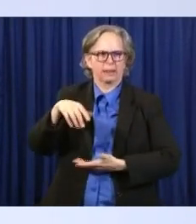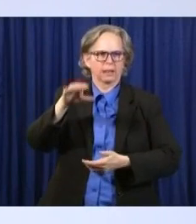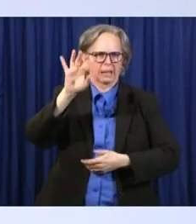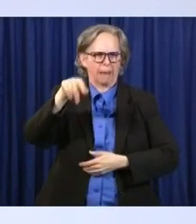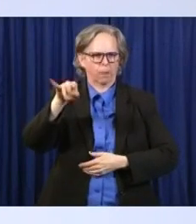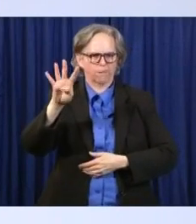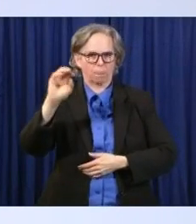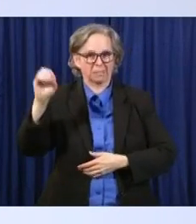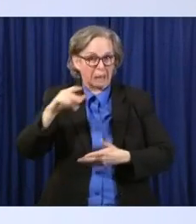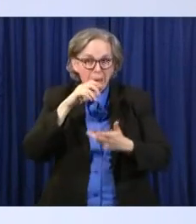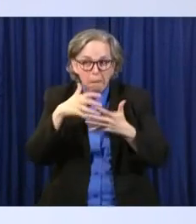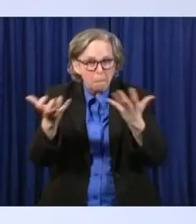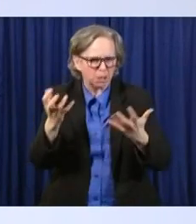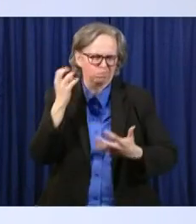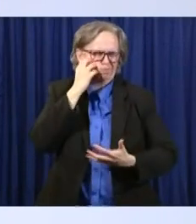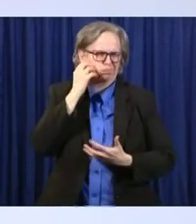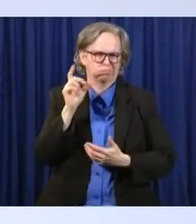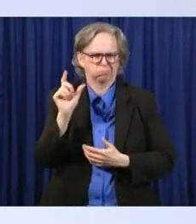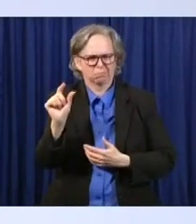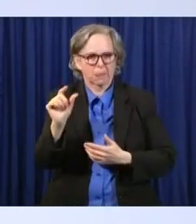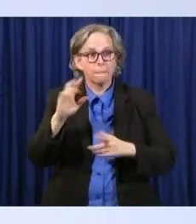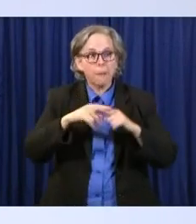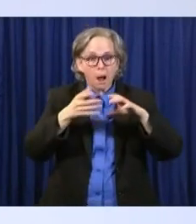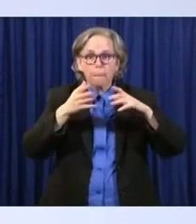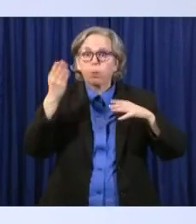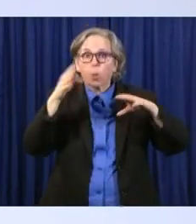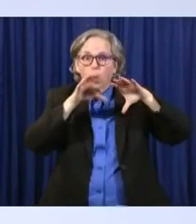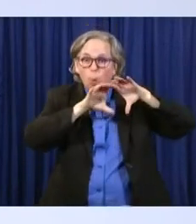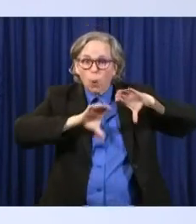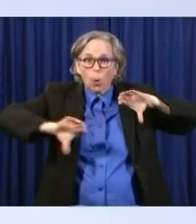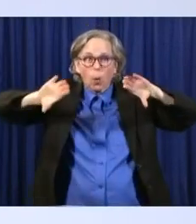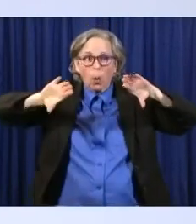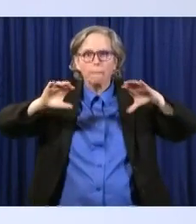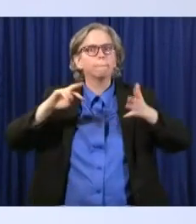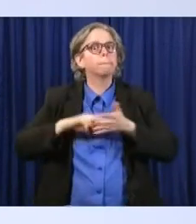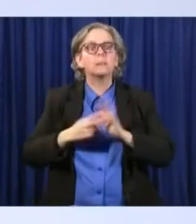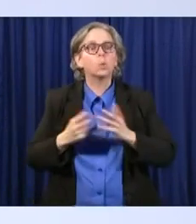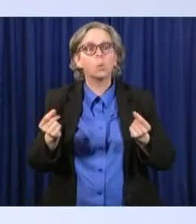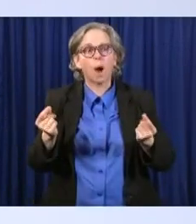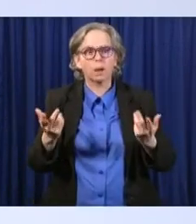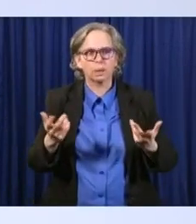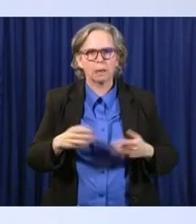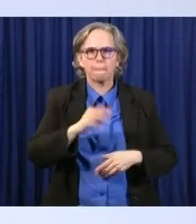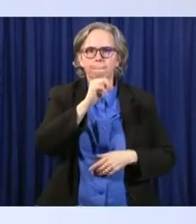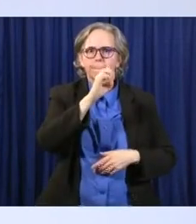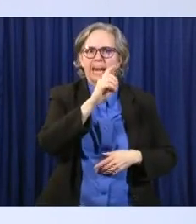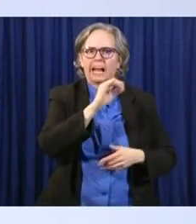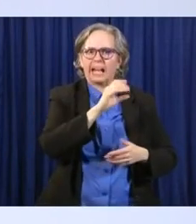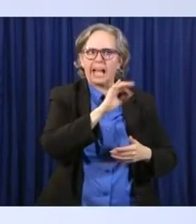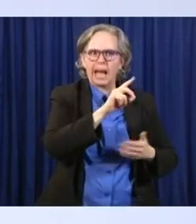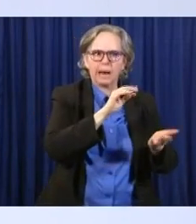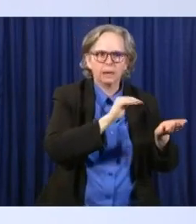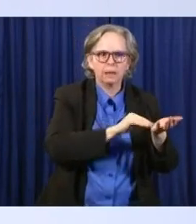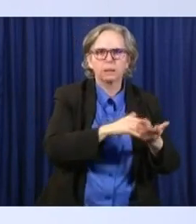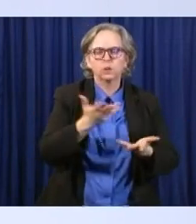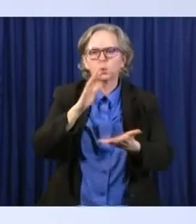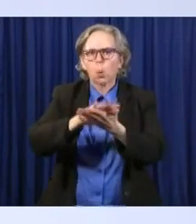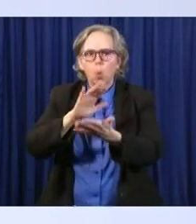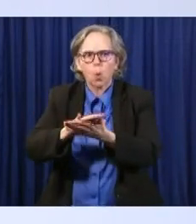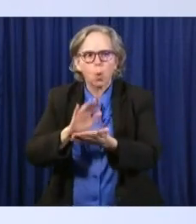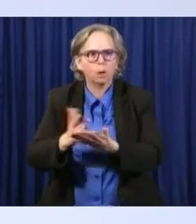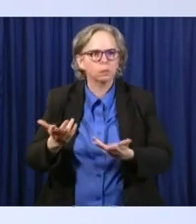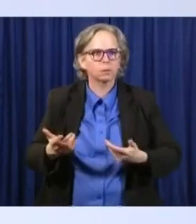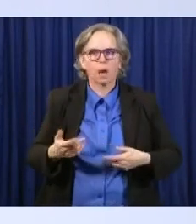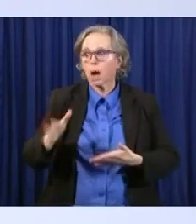pie. The blue is everything else. That's the money that goes out the door for Medicaid providers. It goes out for K through 12. It goes out for higher